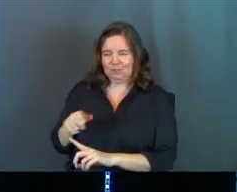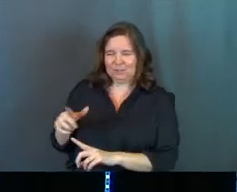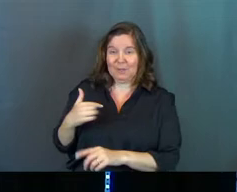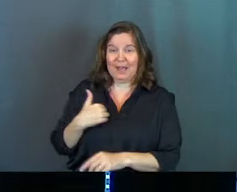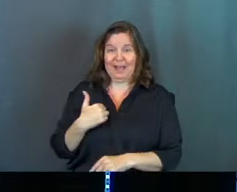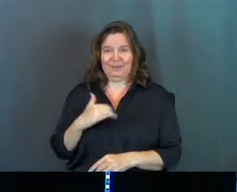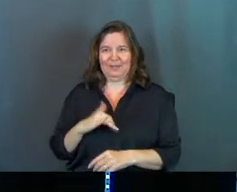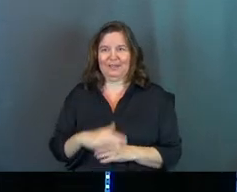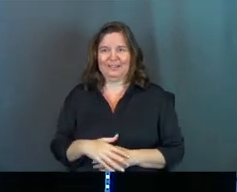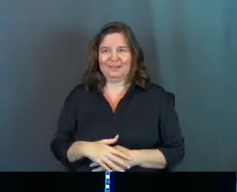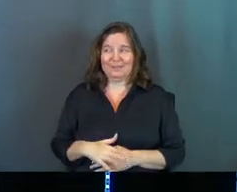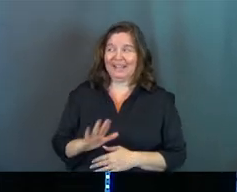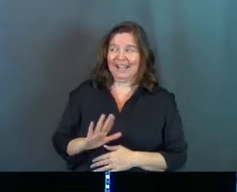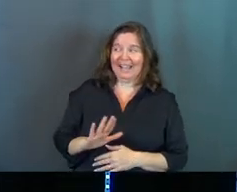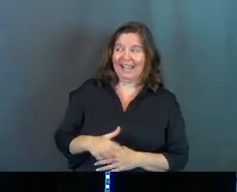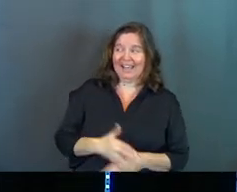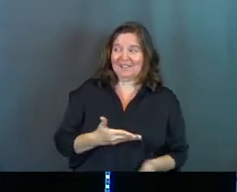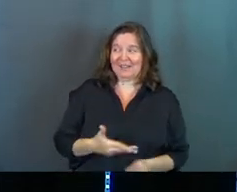at all. I'm like, hey.